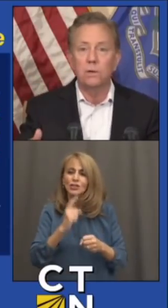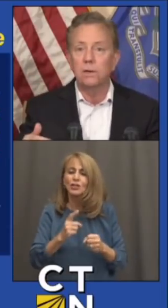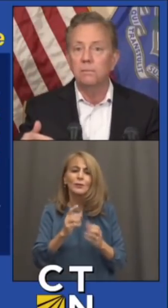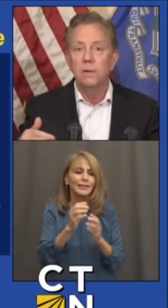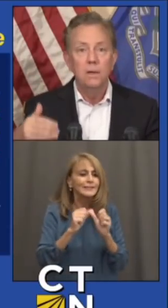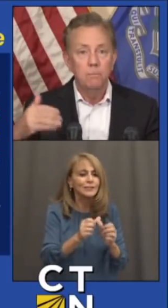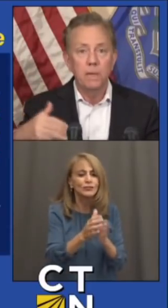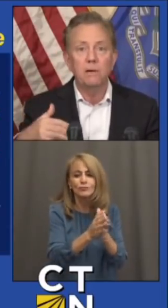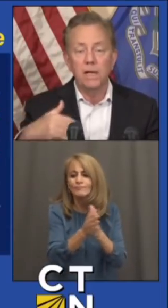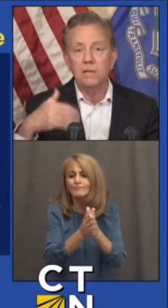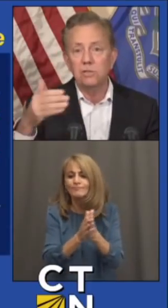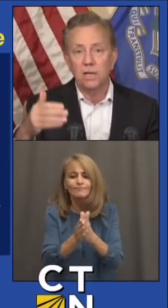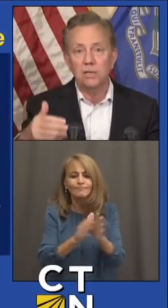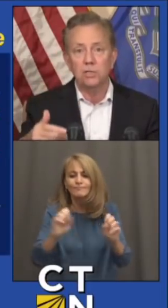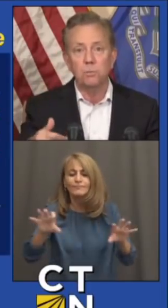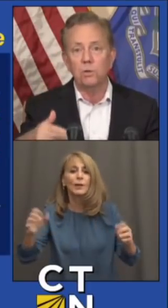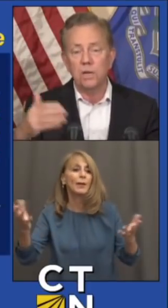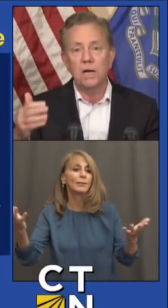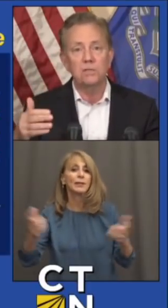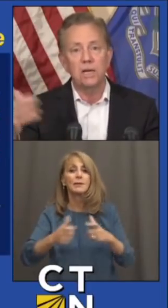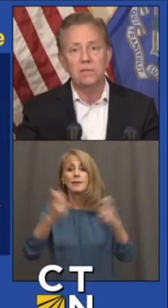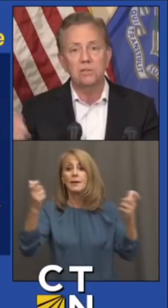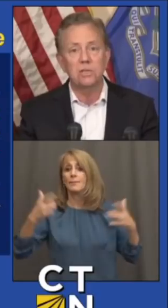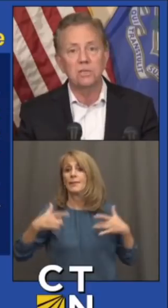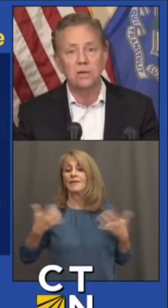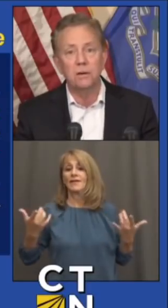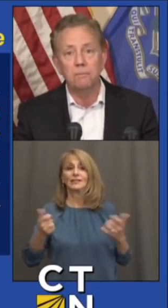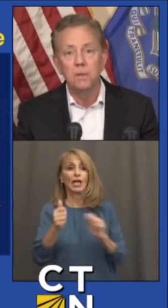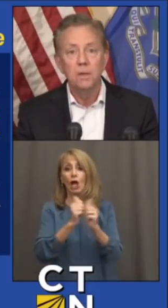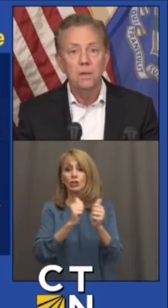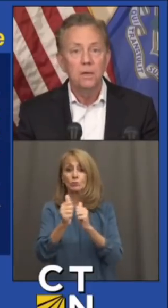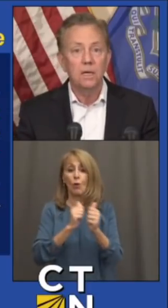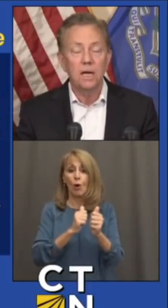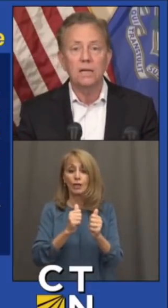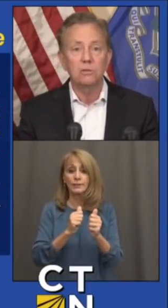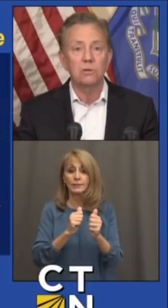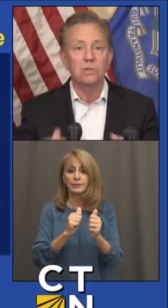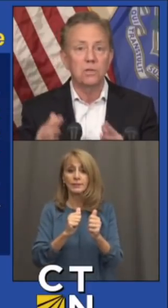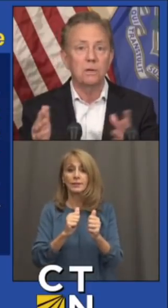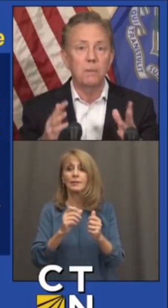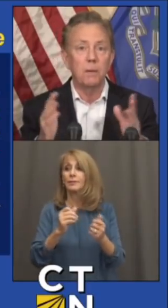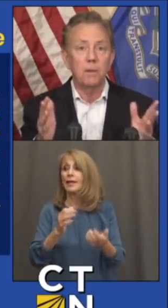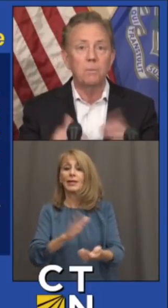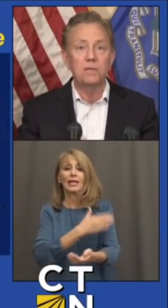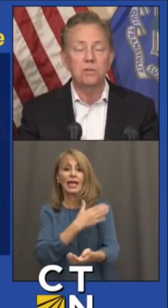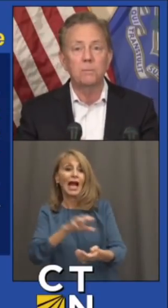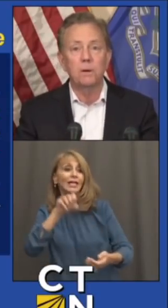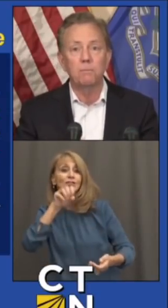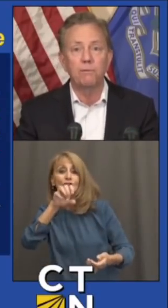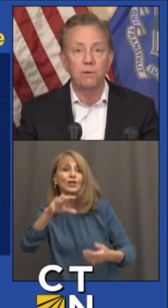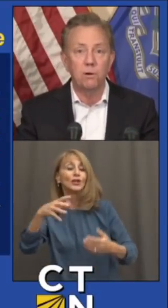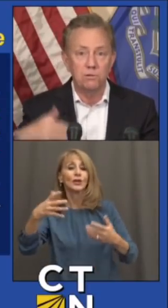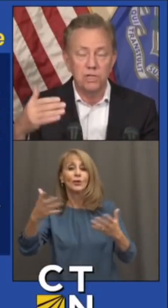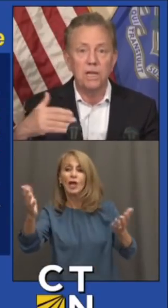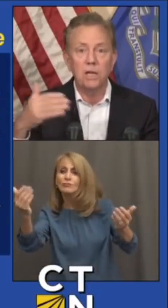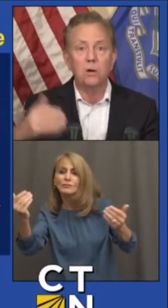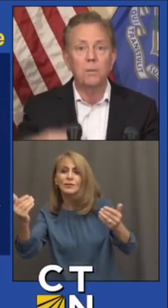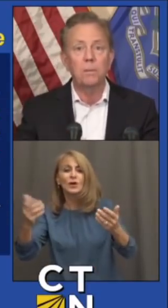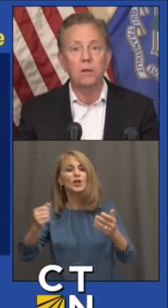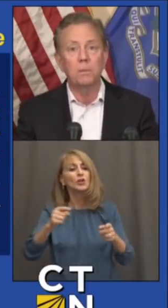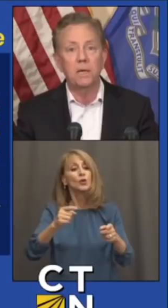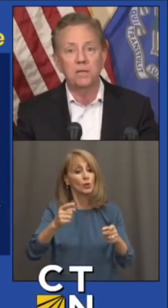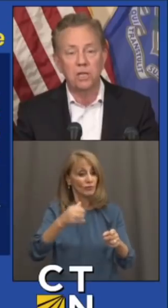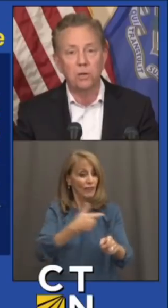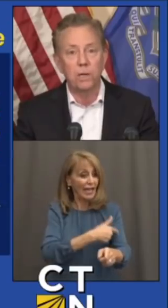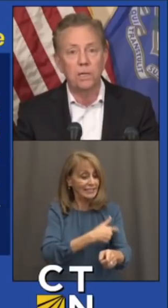go into big events like sports contests and concerts. Maybe there will be some preferred seating